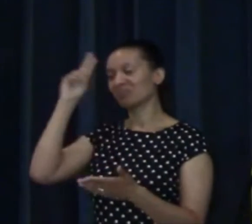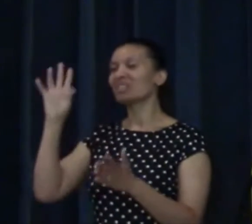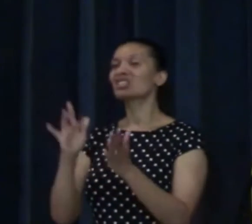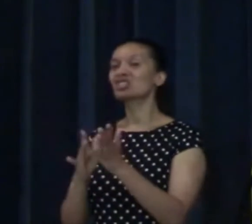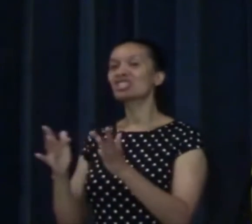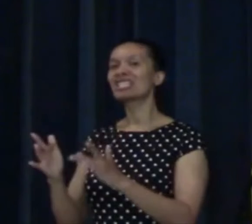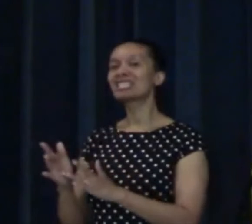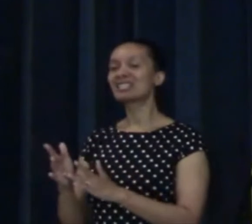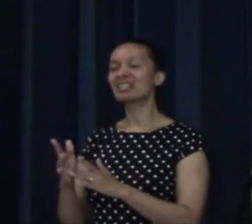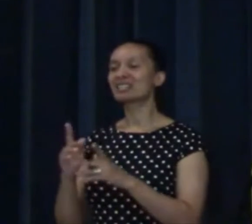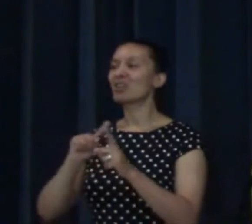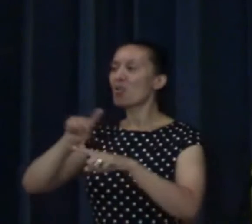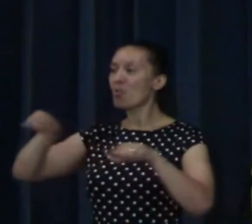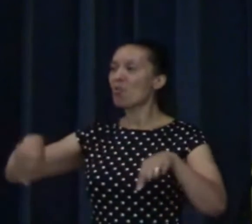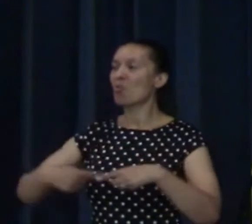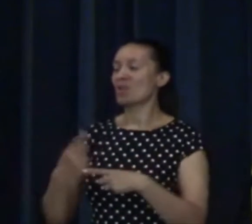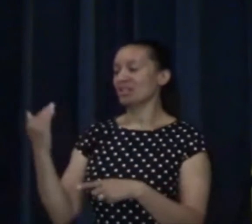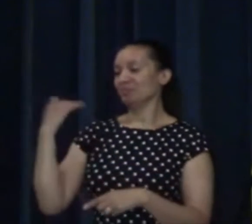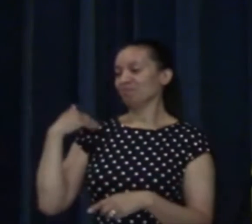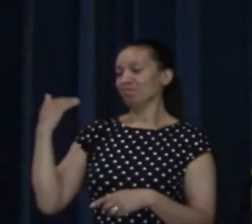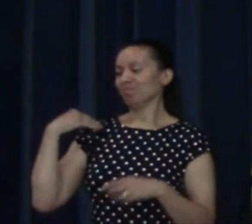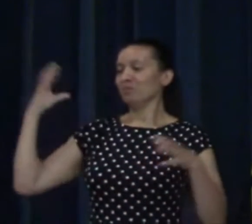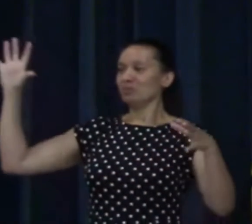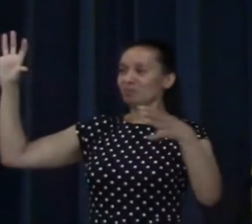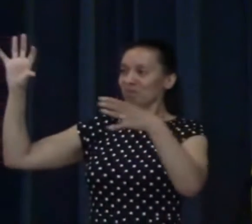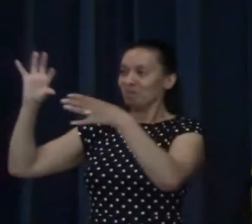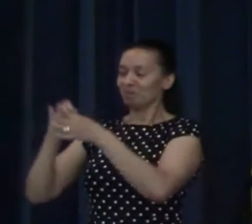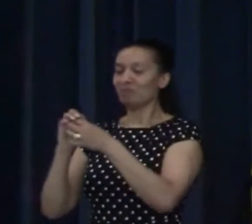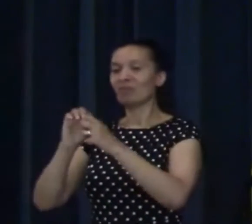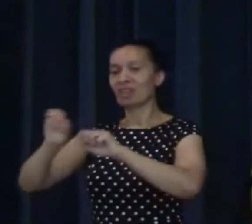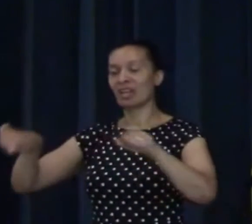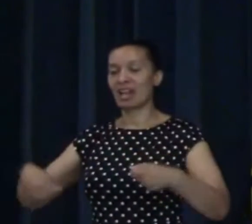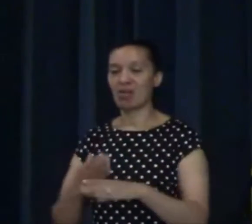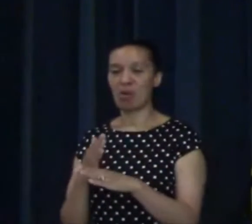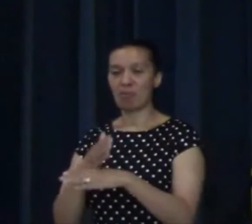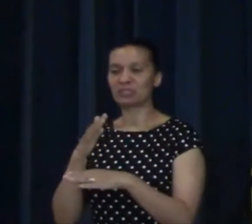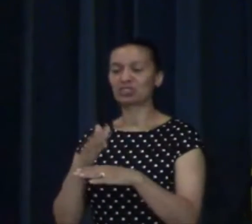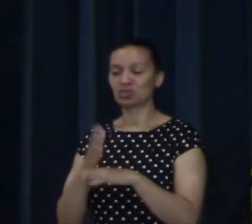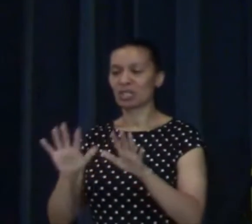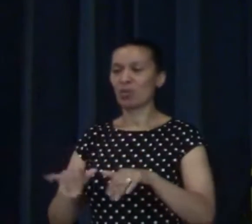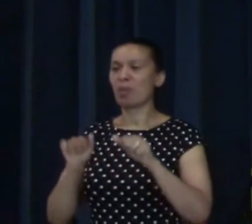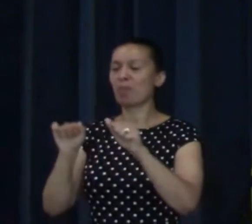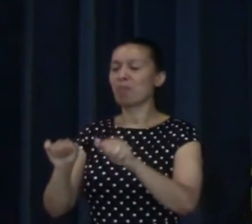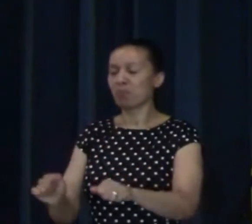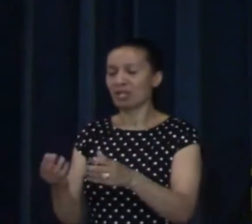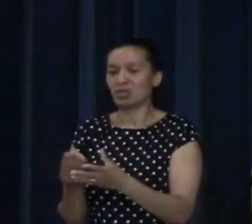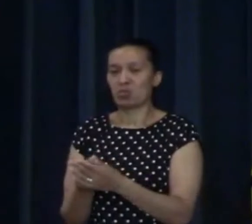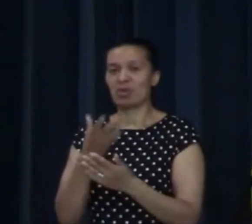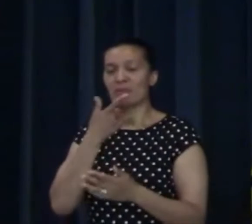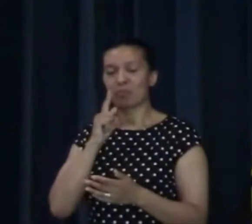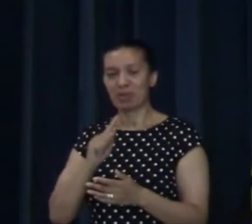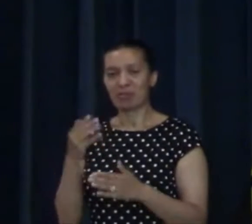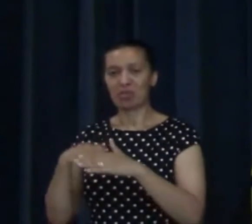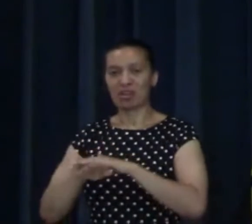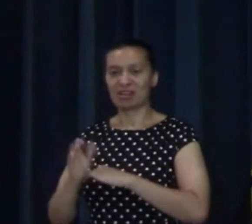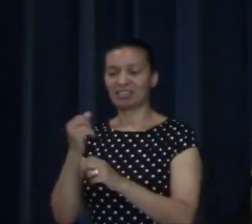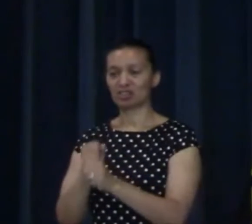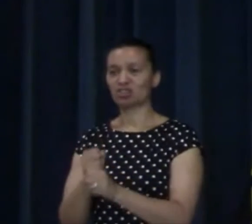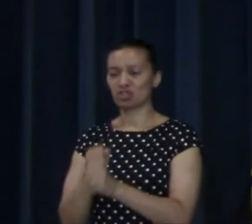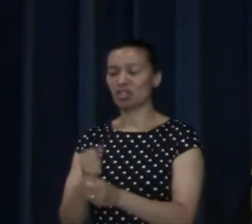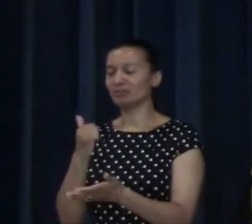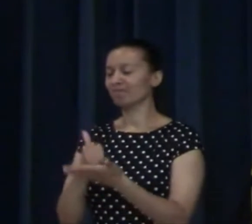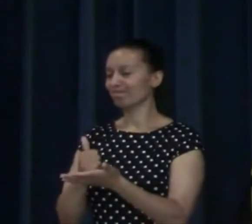And we are called to be reconciled. Because that is our ministry. We are blessed with people in this church who are